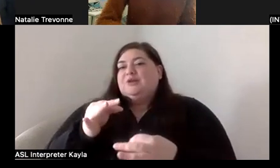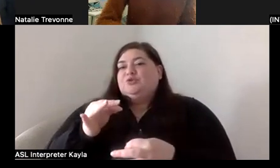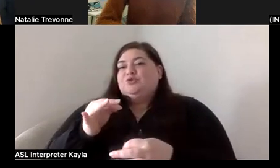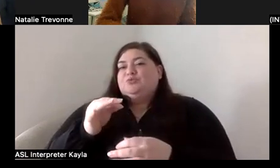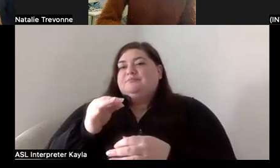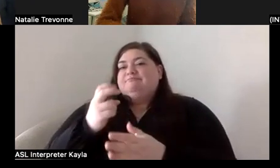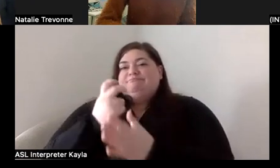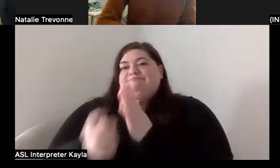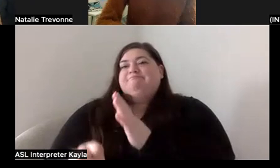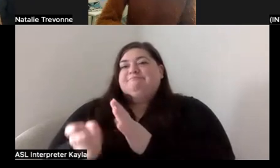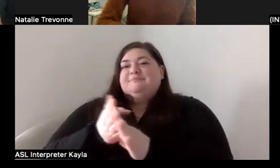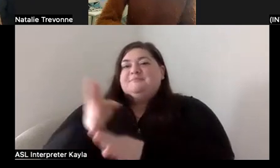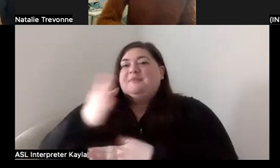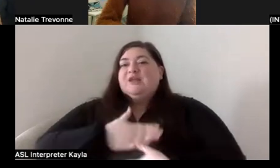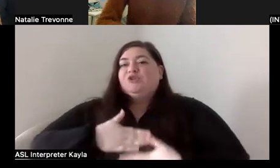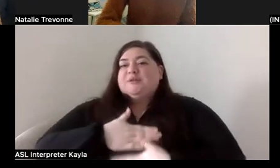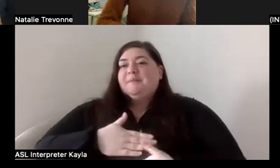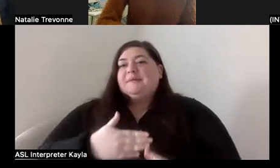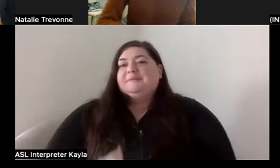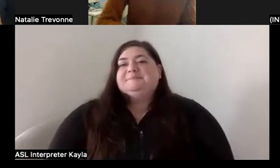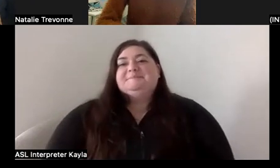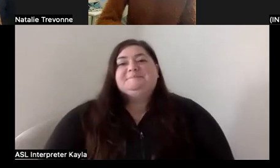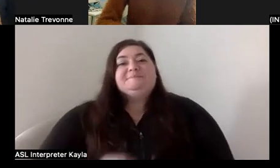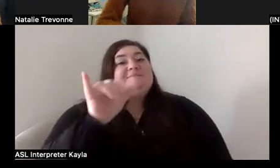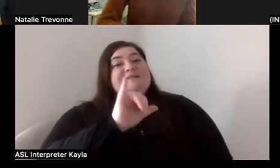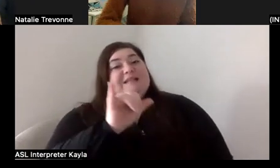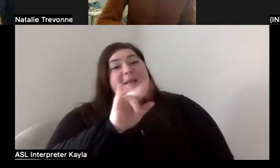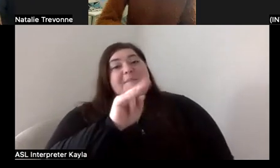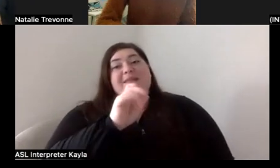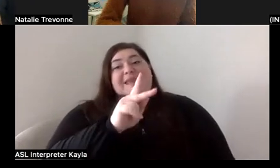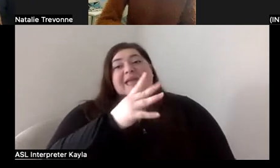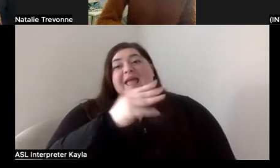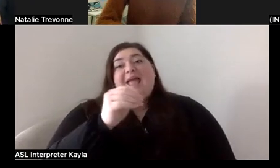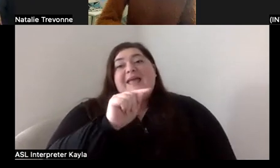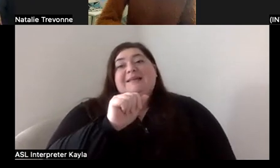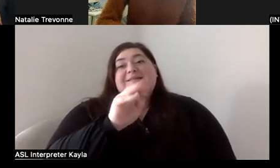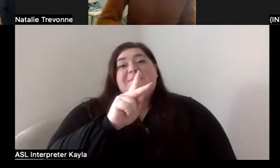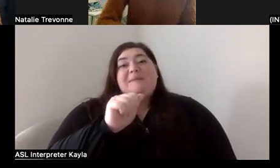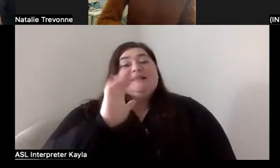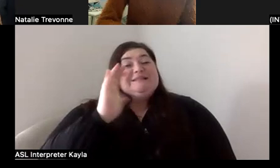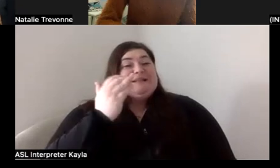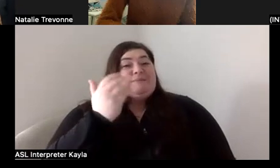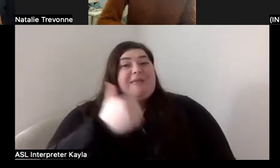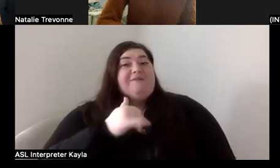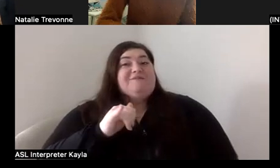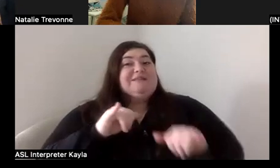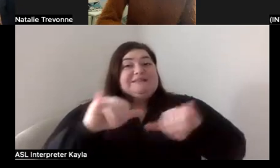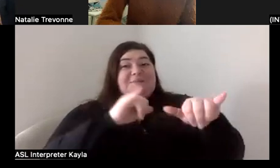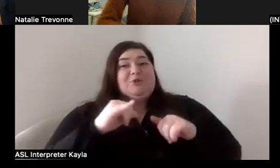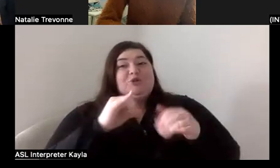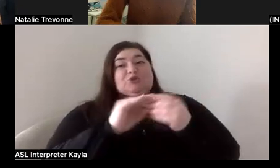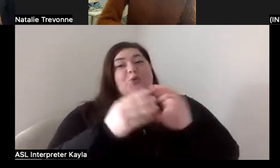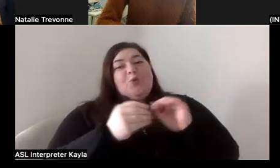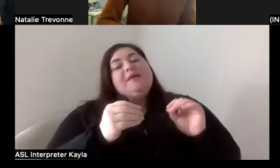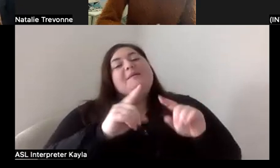world? So, like Tamika and Nick, I think we're all going to have similar stories. Well, my mom always